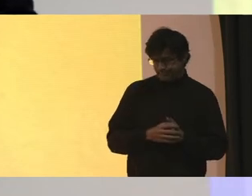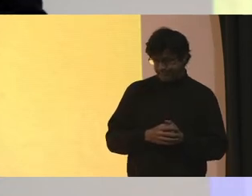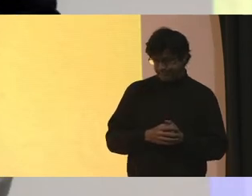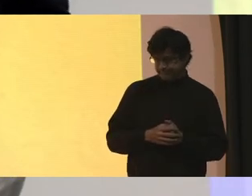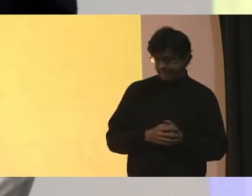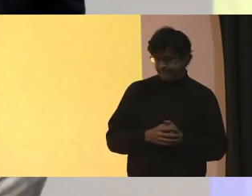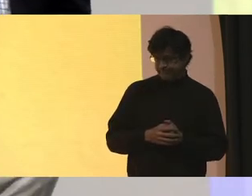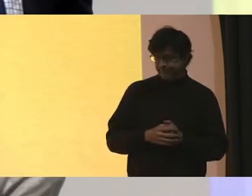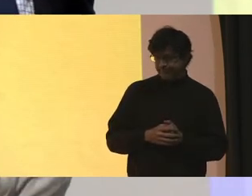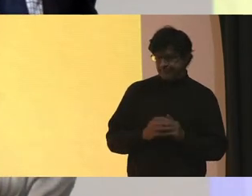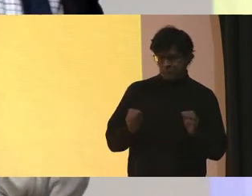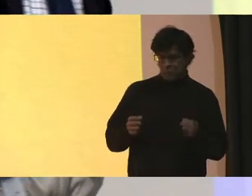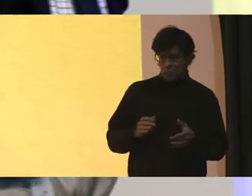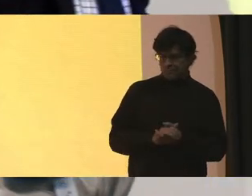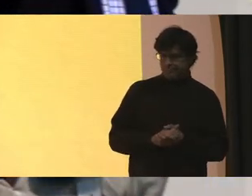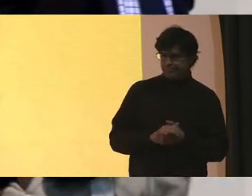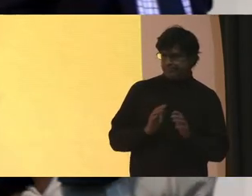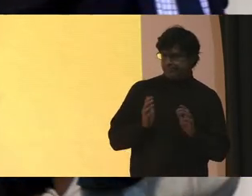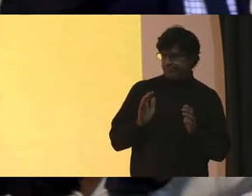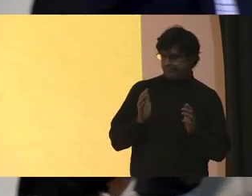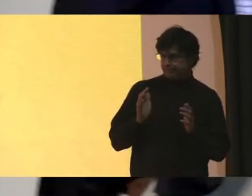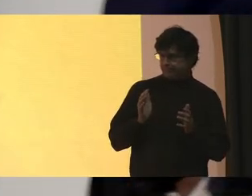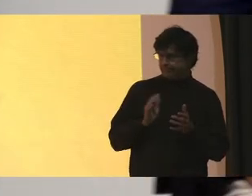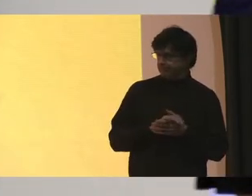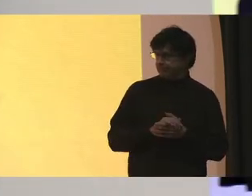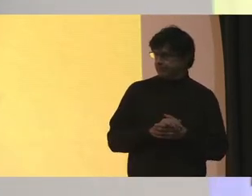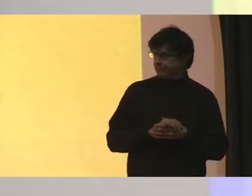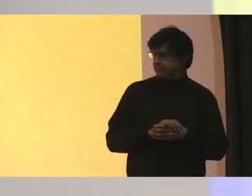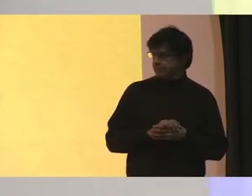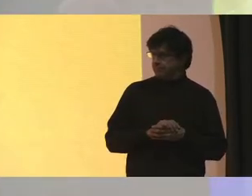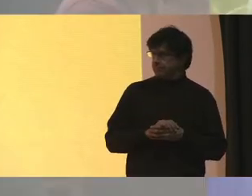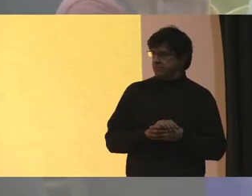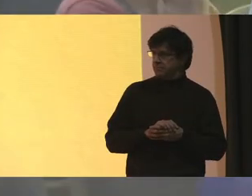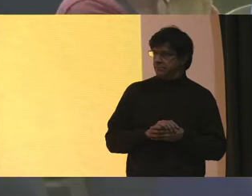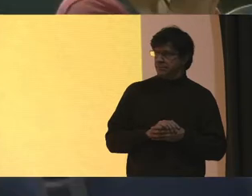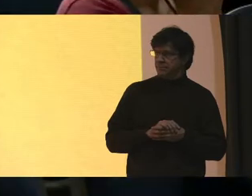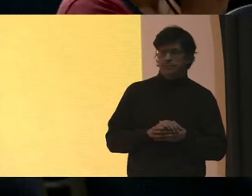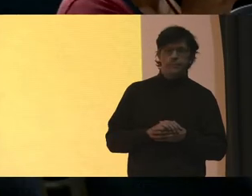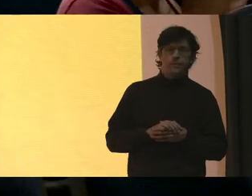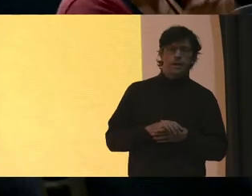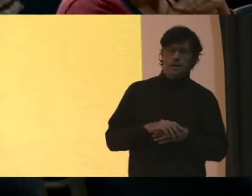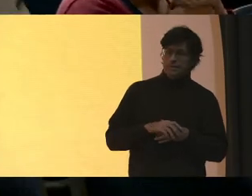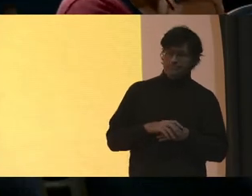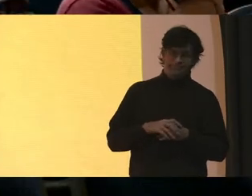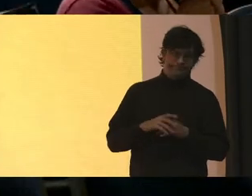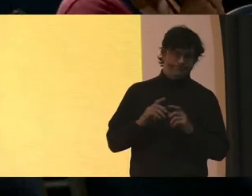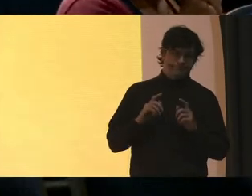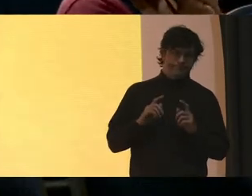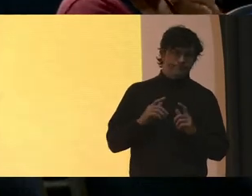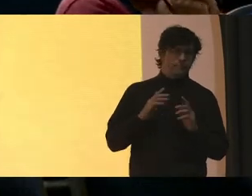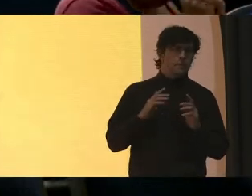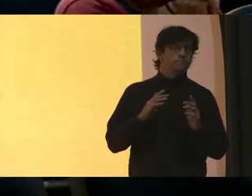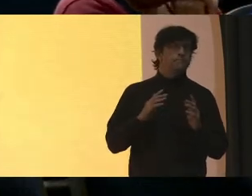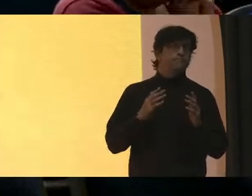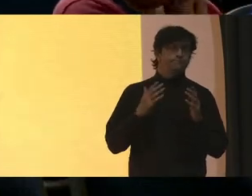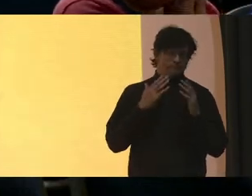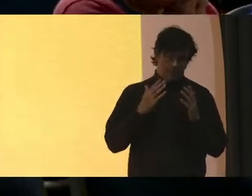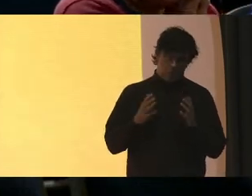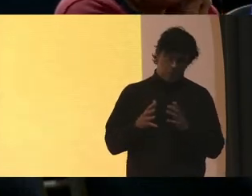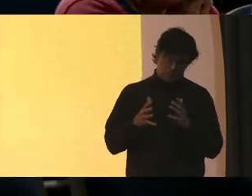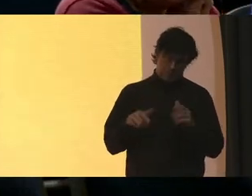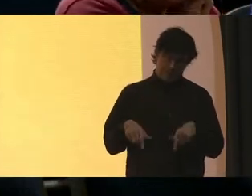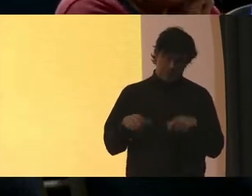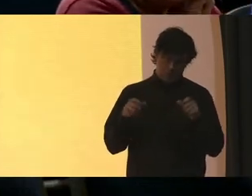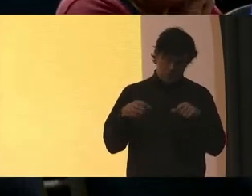Absolutely Yes, ma'am Okay Thank you so much for